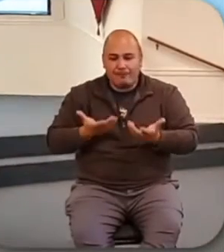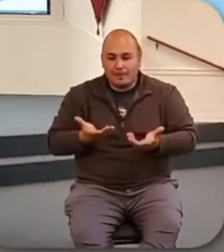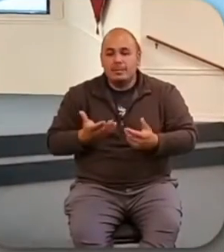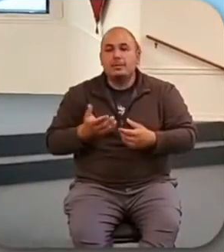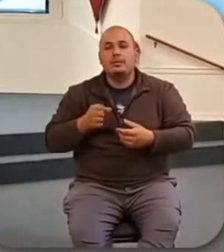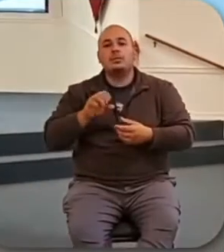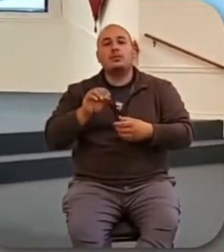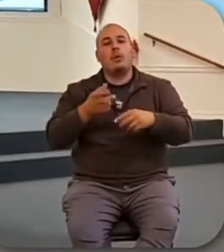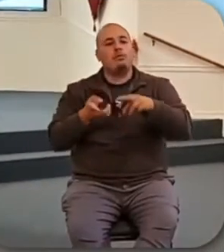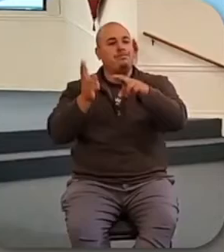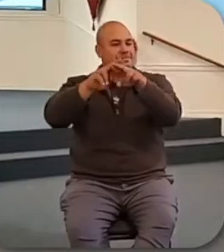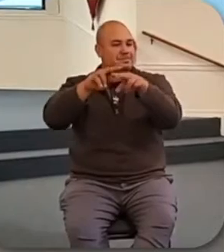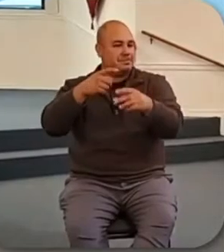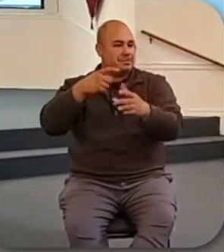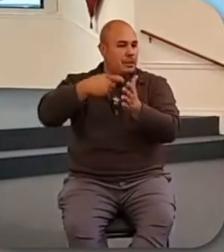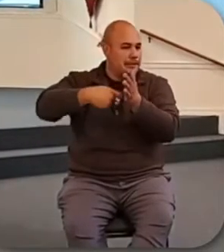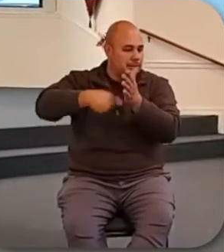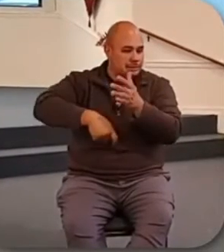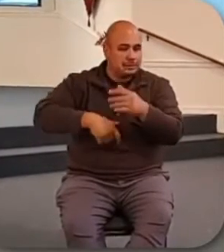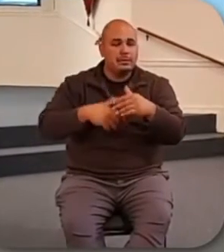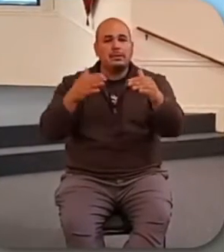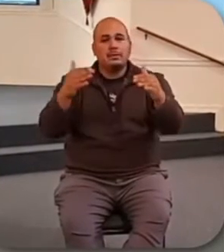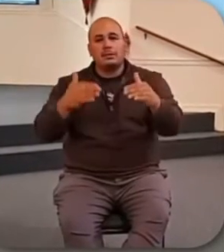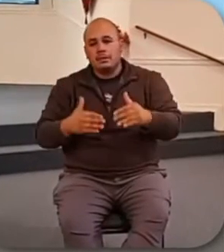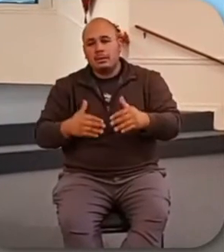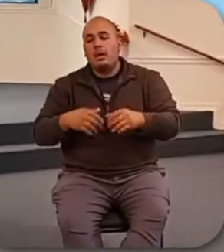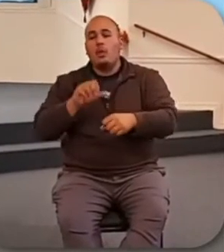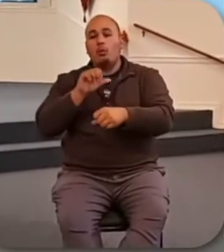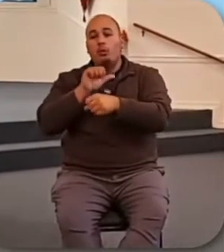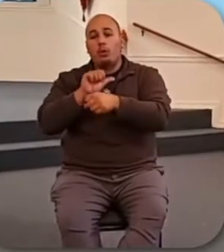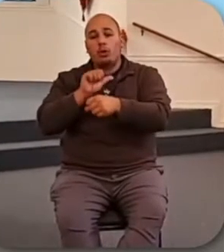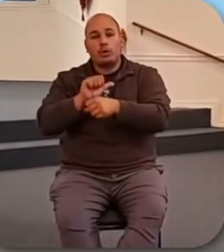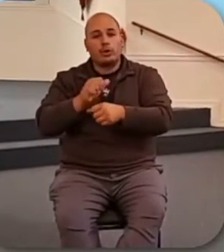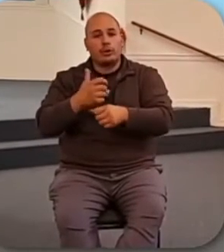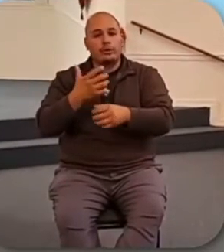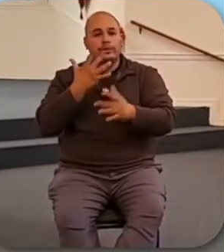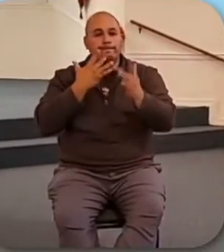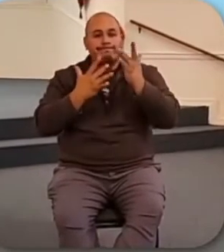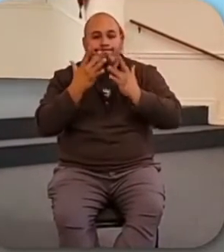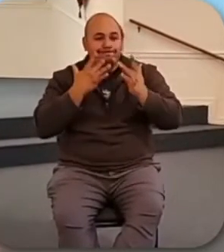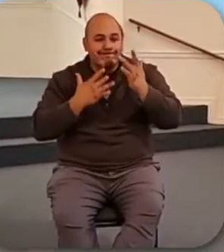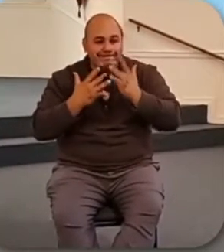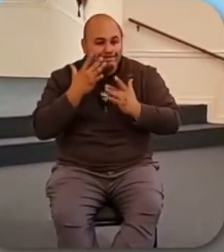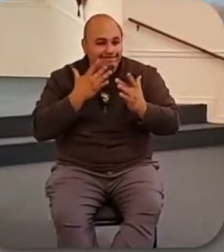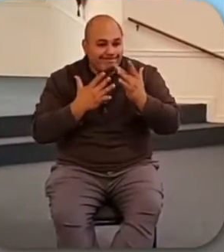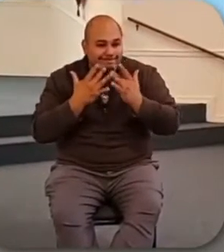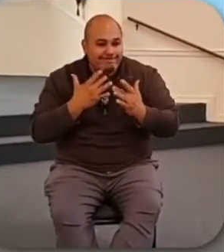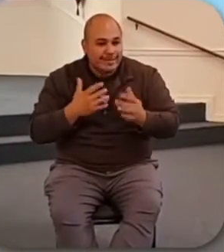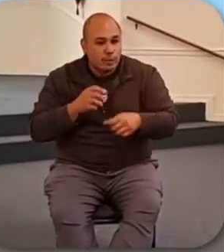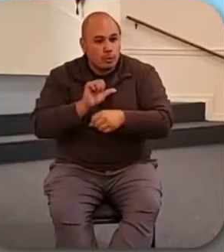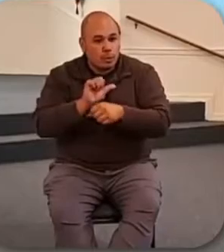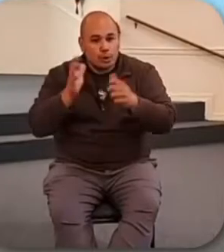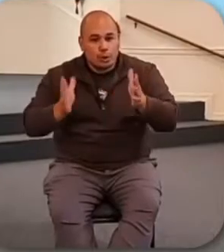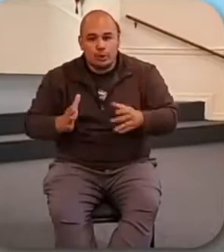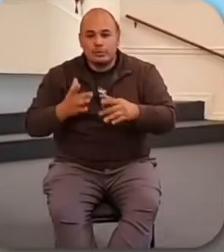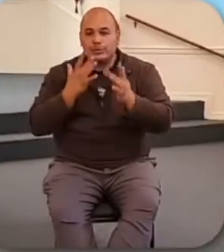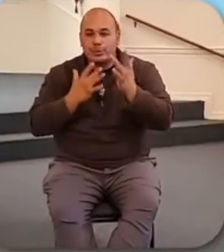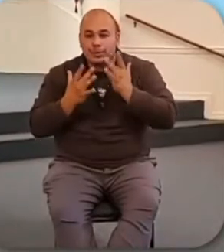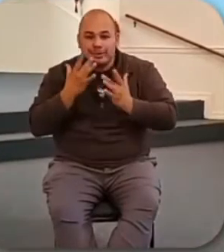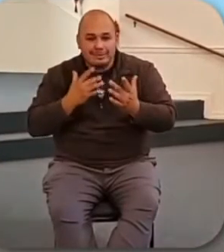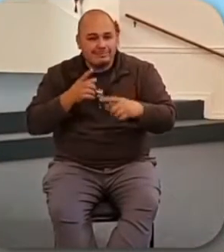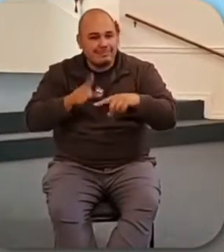prices go up because you have to pay them more. And then there are probably some other factors beyond my understanding involved as well. And it's kind of scary. You put all this together,